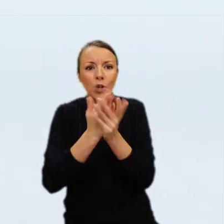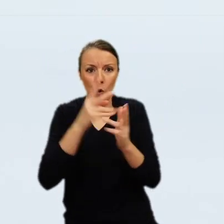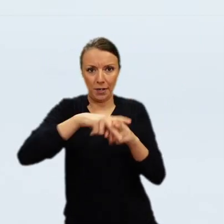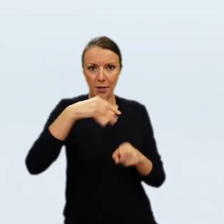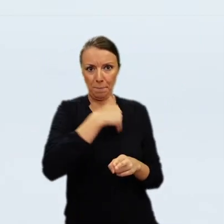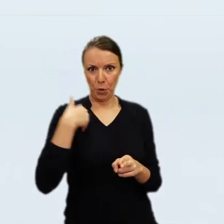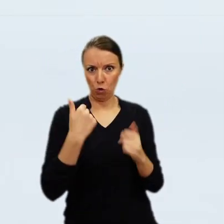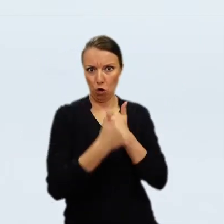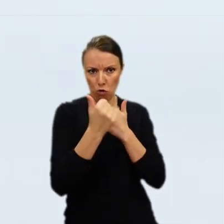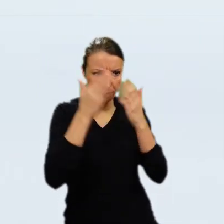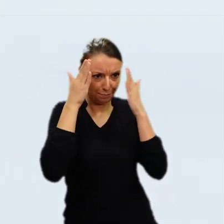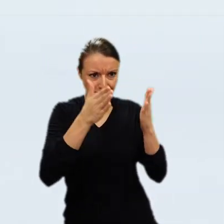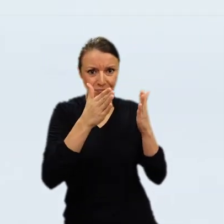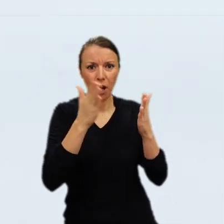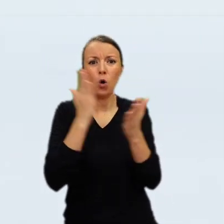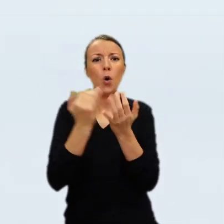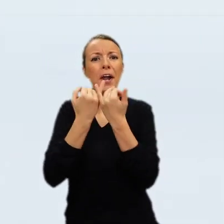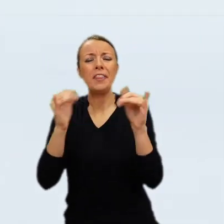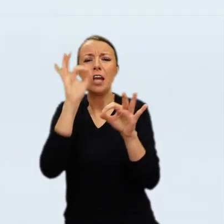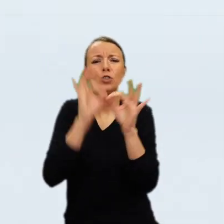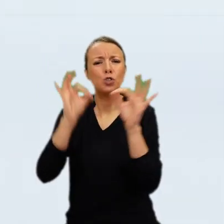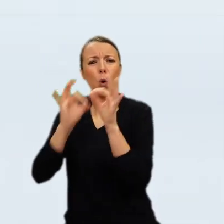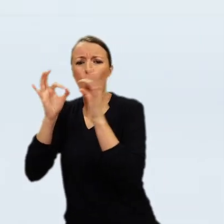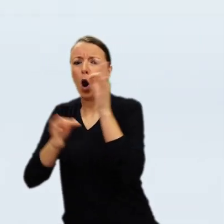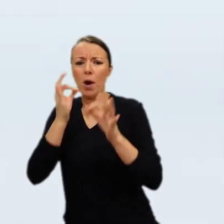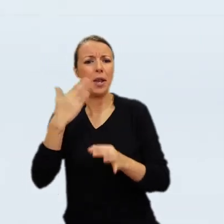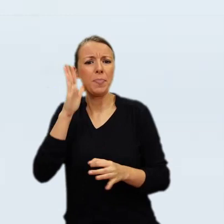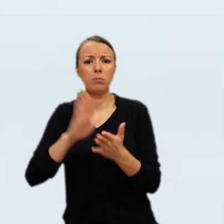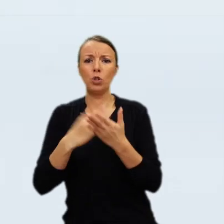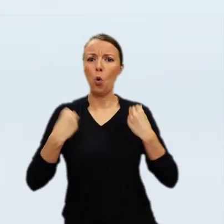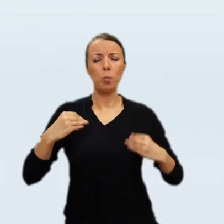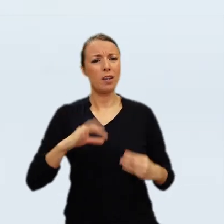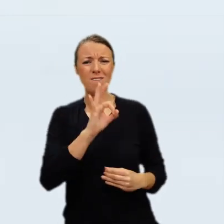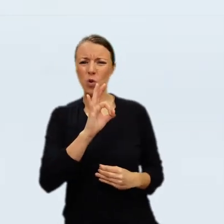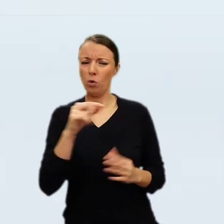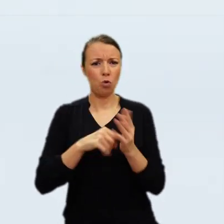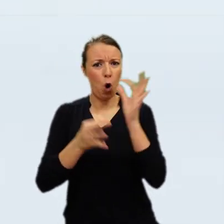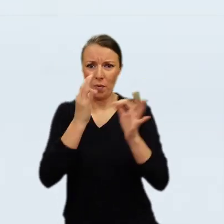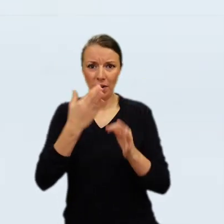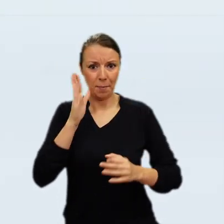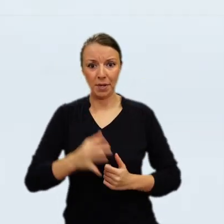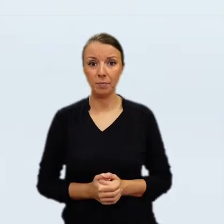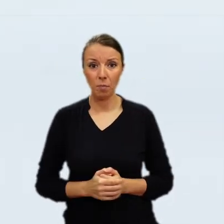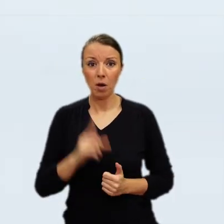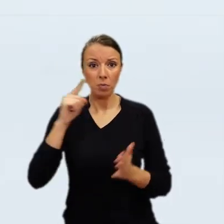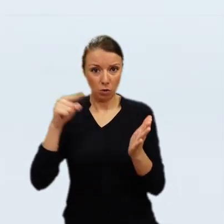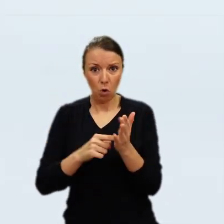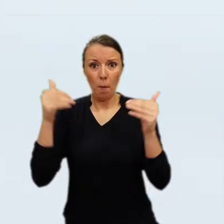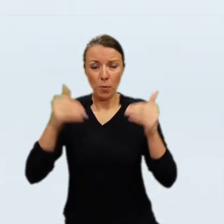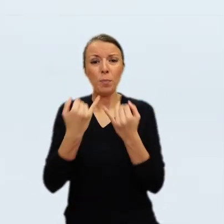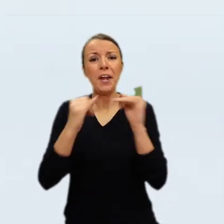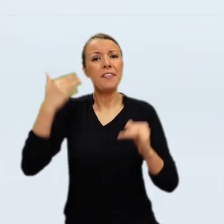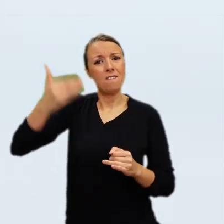and I will not go into a huge detail as to the costume of the figure. These would be the subjects for other long lectures.